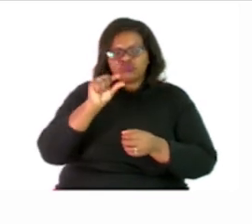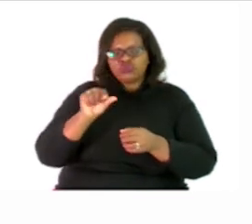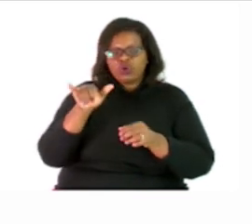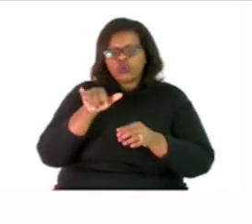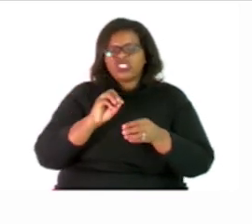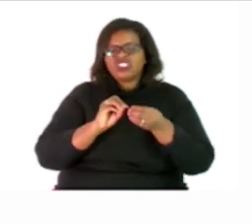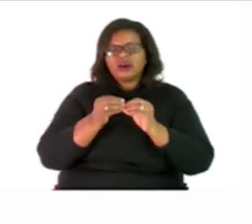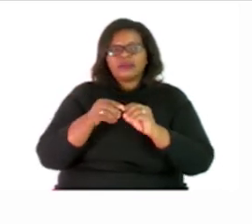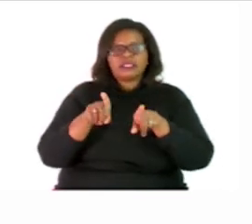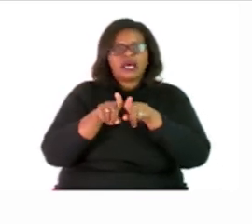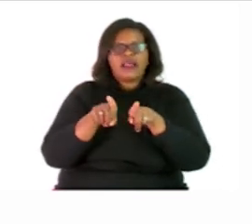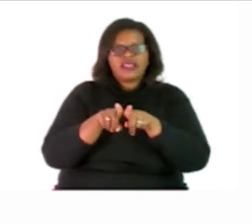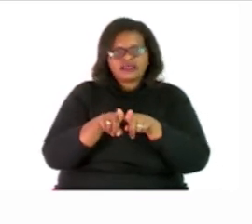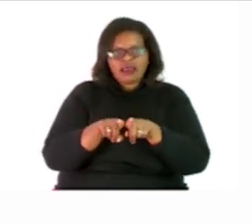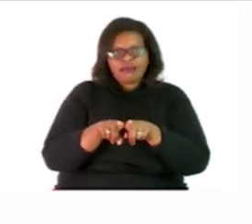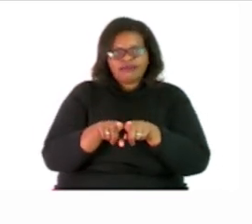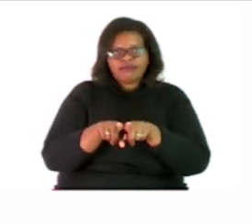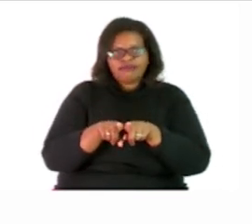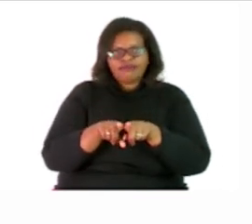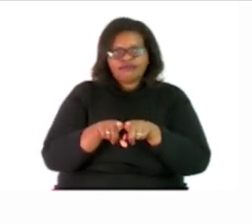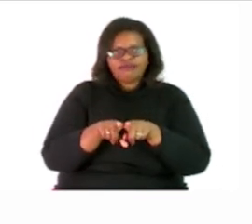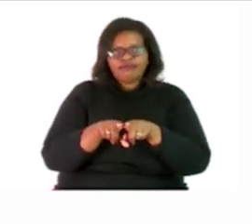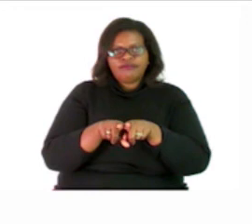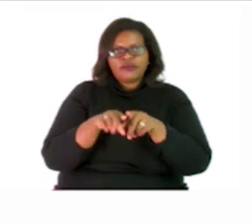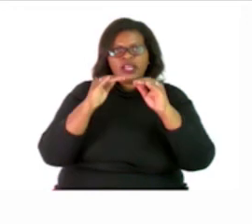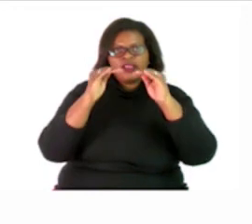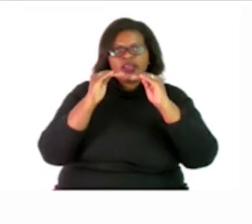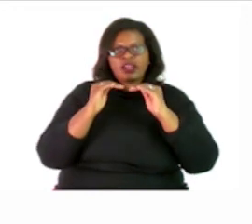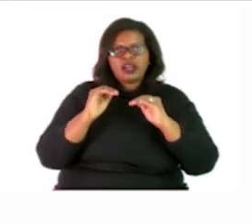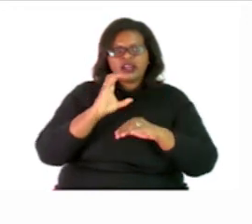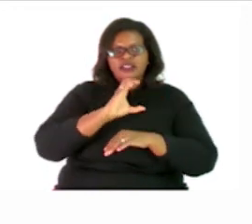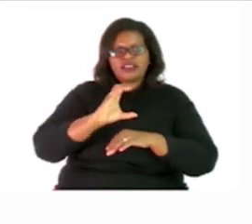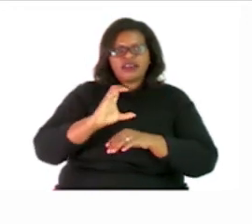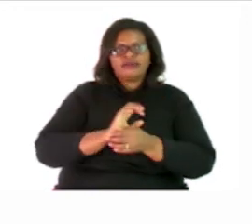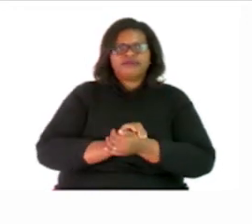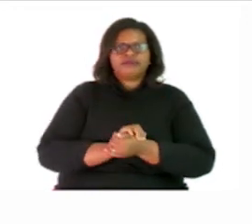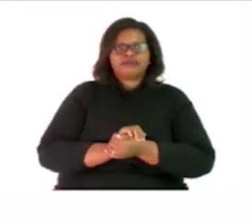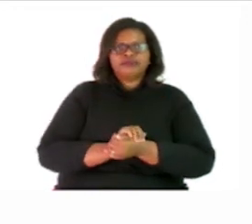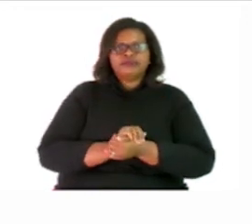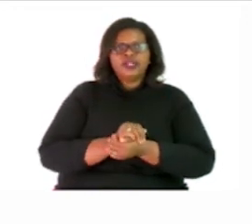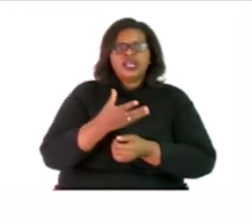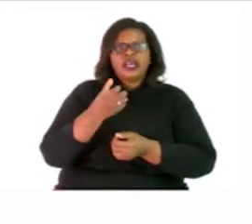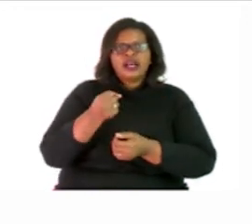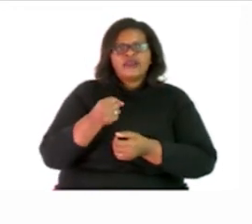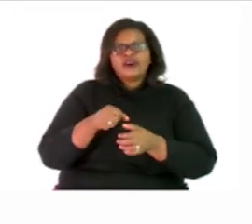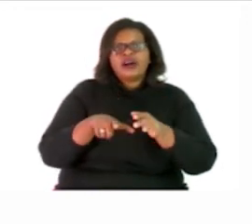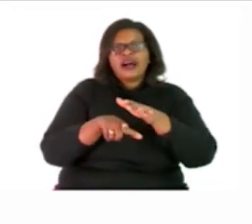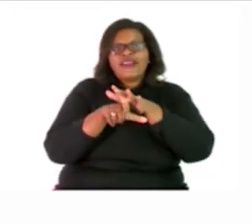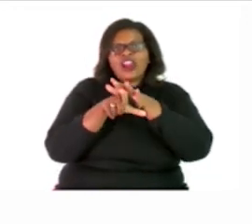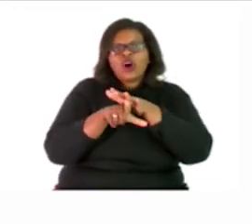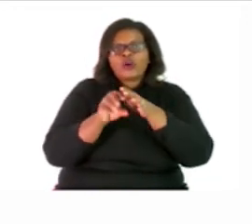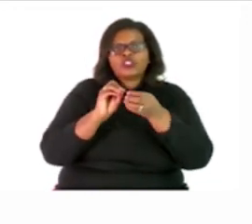multiples are common are found in both sets and C find the lowest common multiple